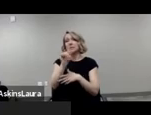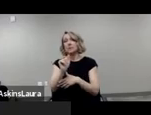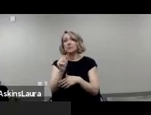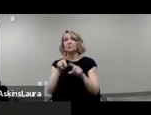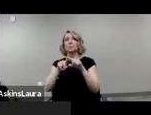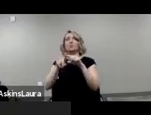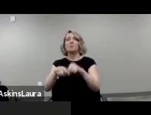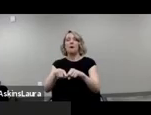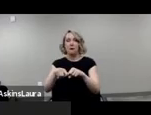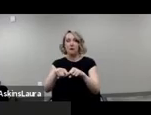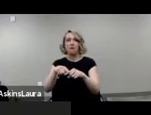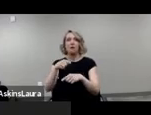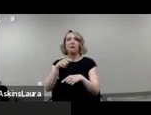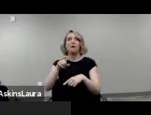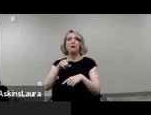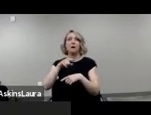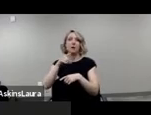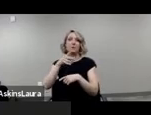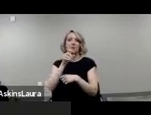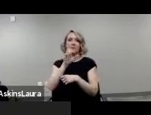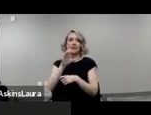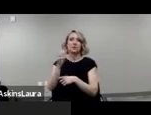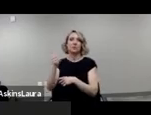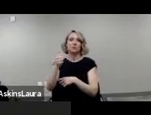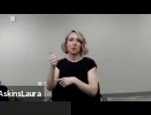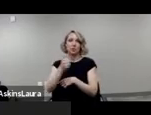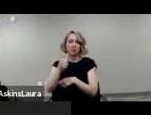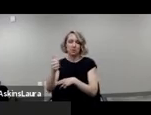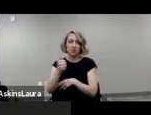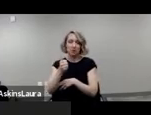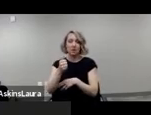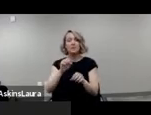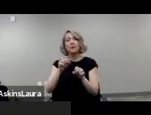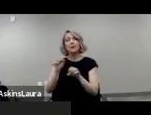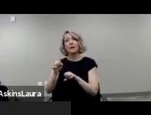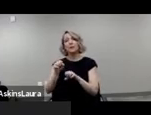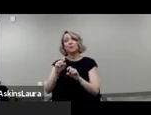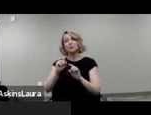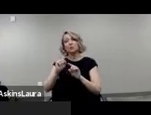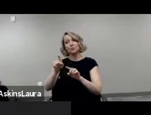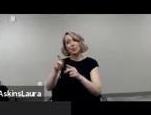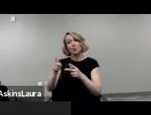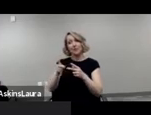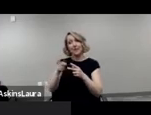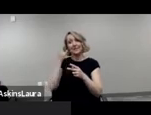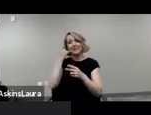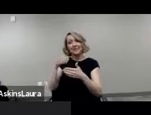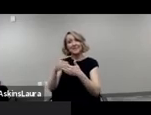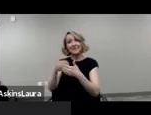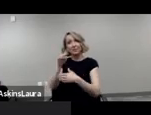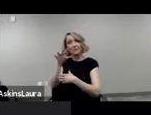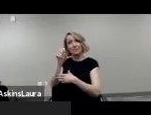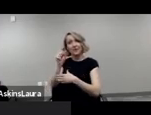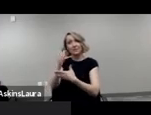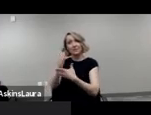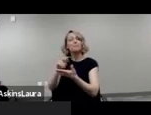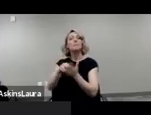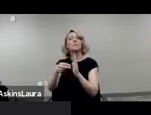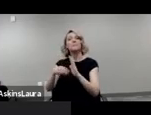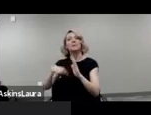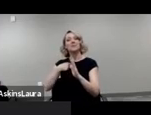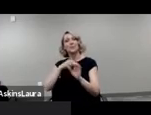transportation, and being able to get to a location because it's near a bus stop makes it much easier for us to participate.